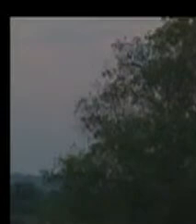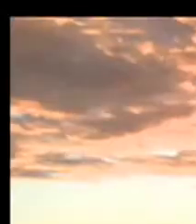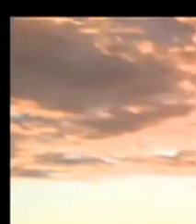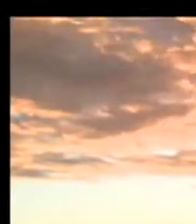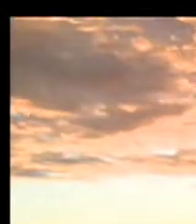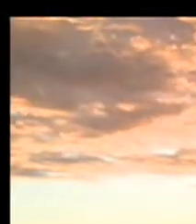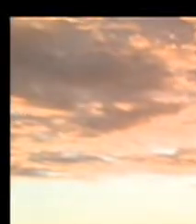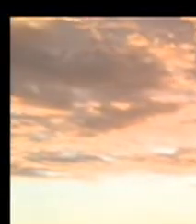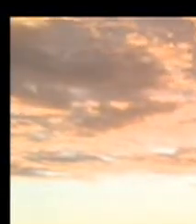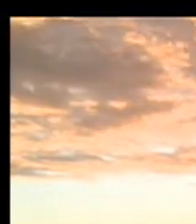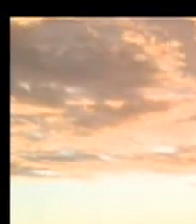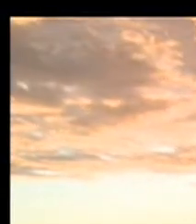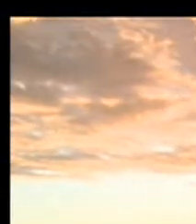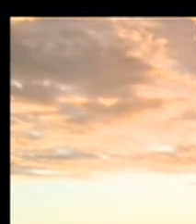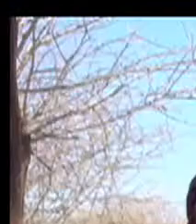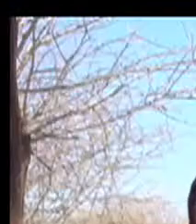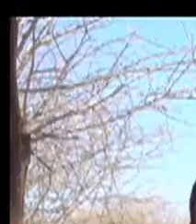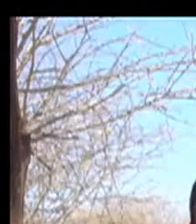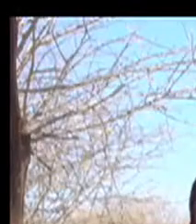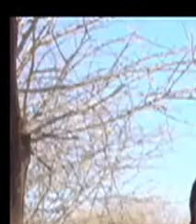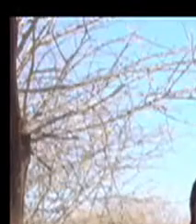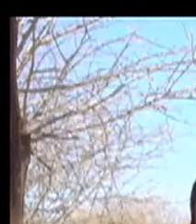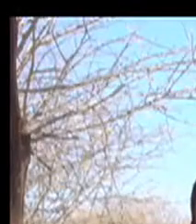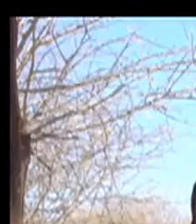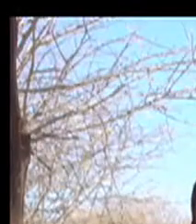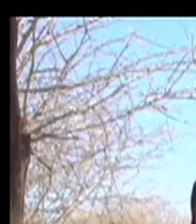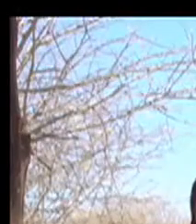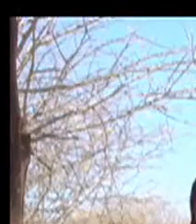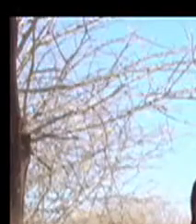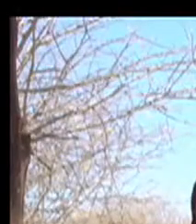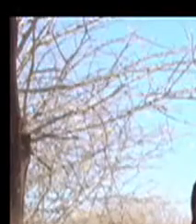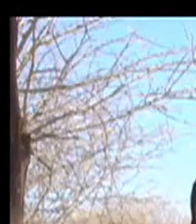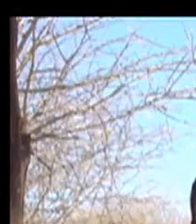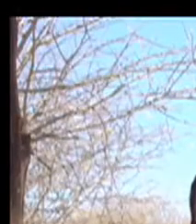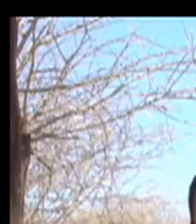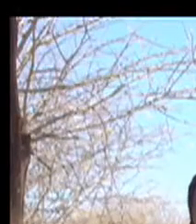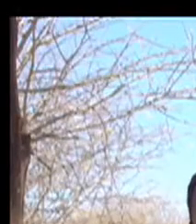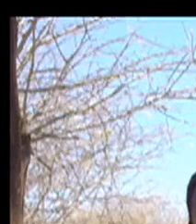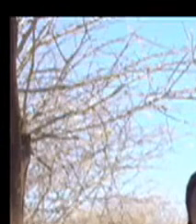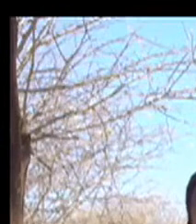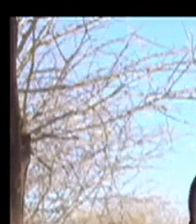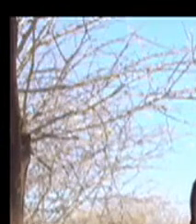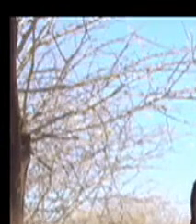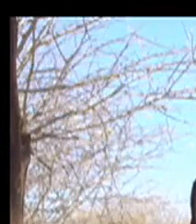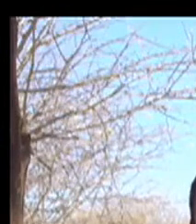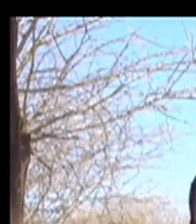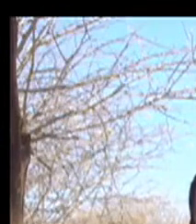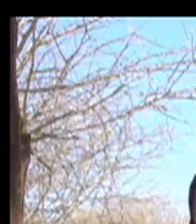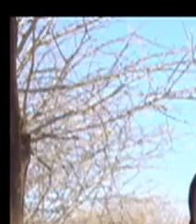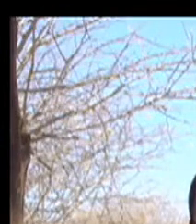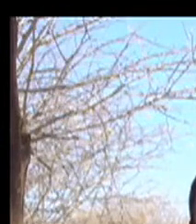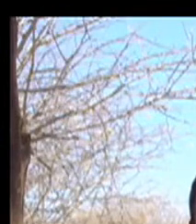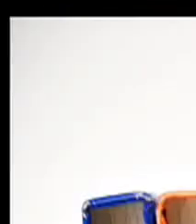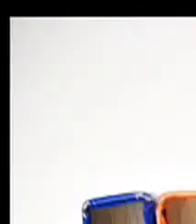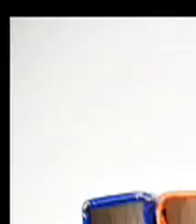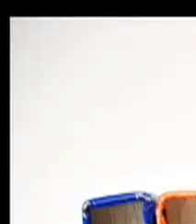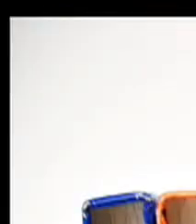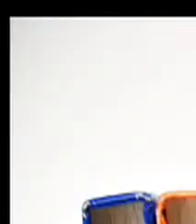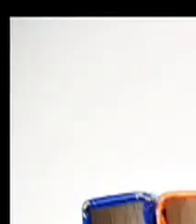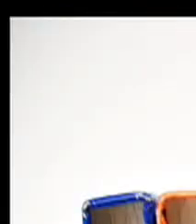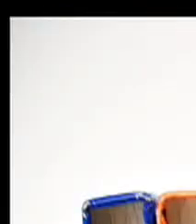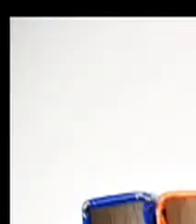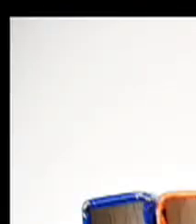the soil and even clouds. And the man-made things are things that are made by people. And examples of those are like